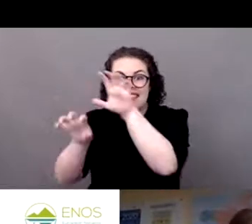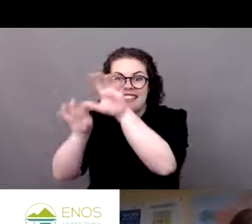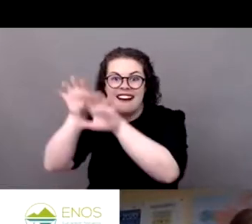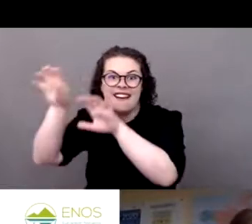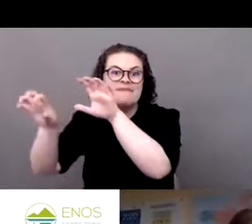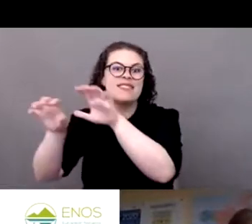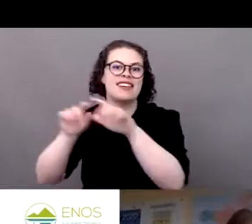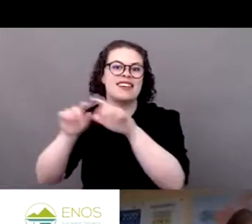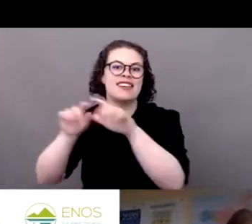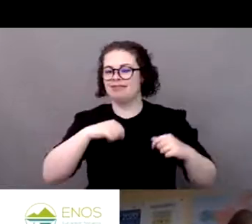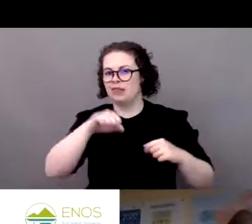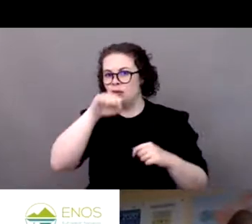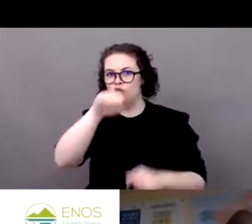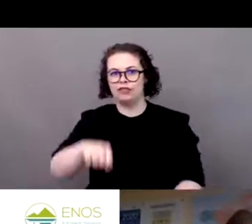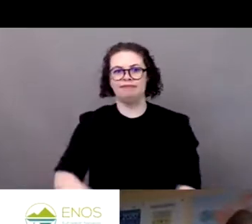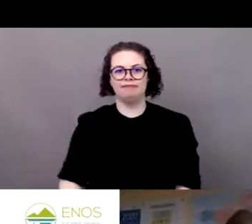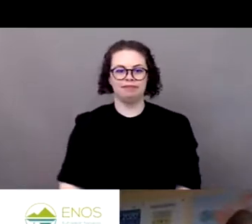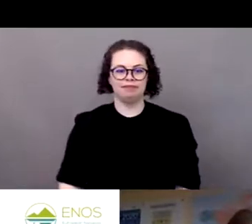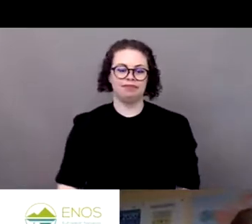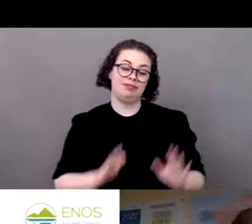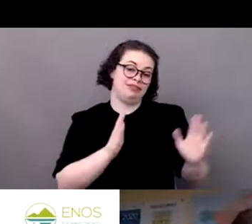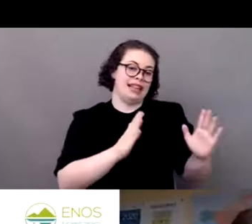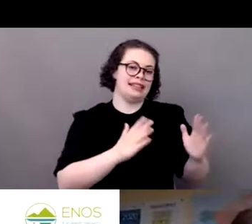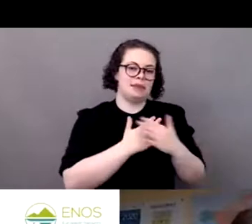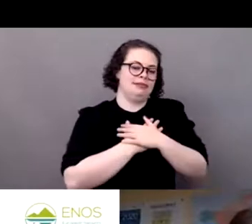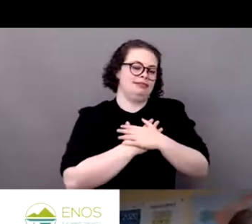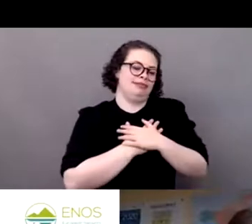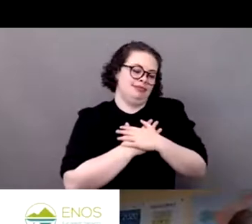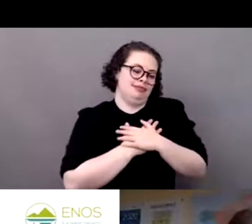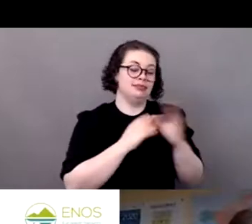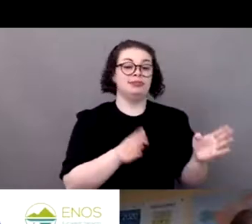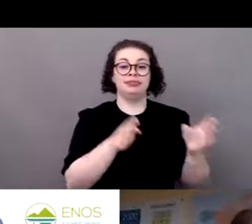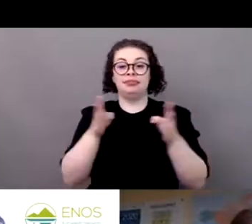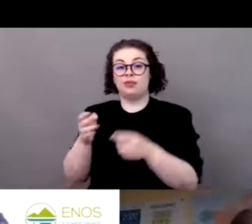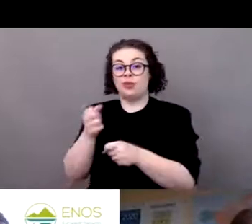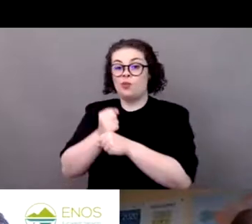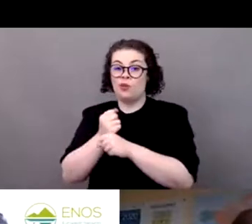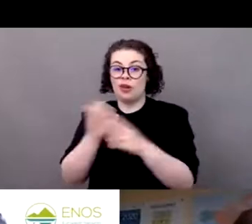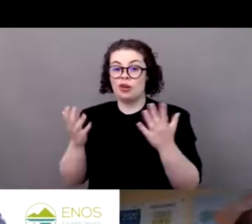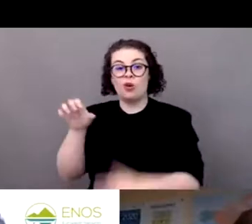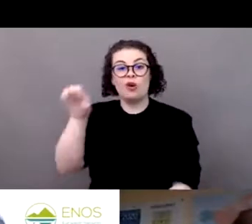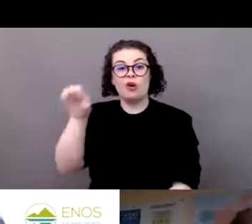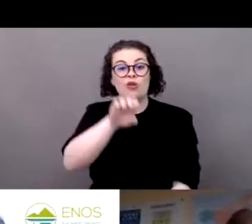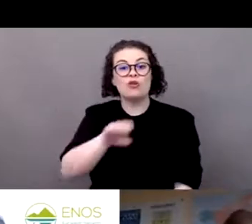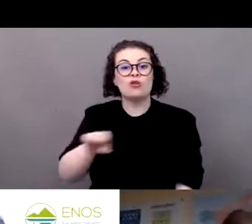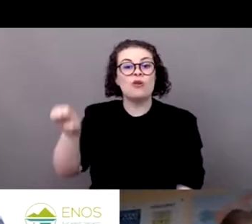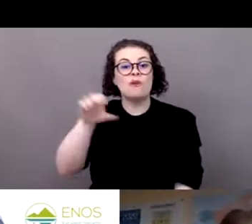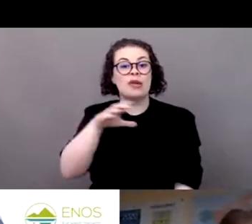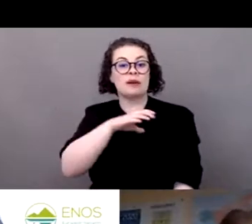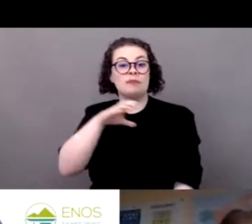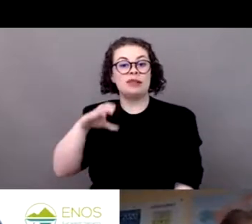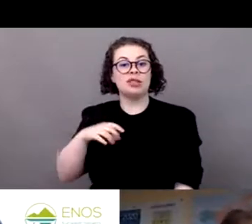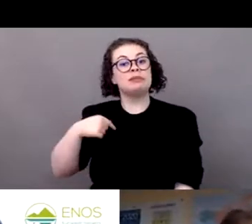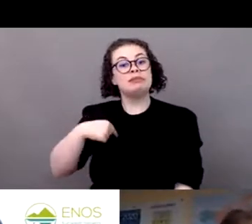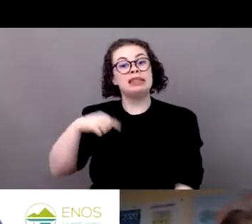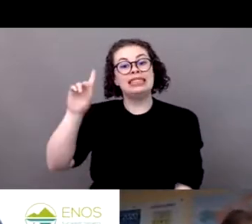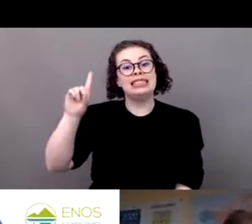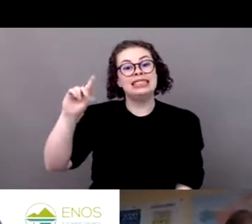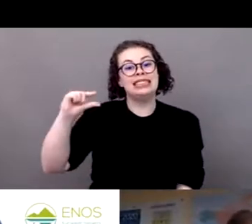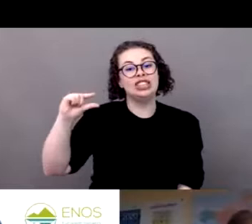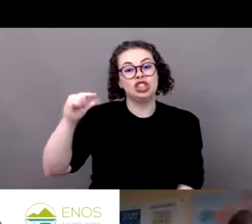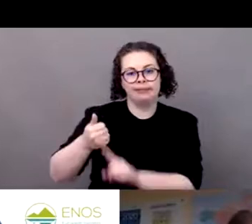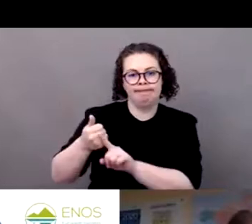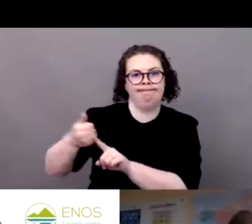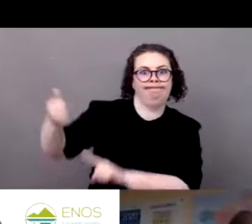my professional life, I am with the European Commission at the Directorate General for Climate Change, and I'm dealing in